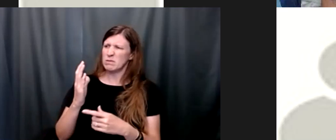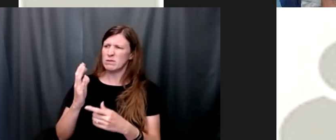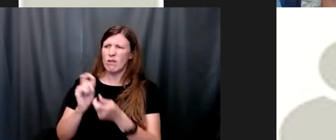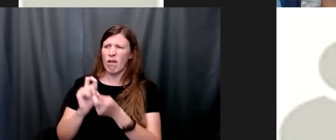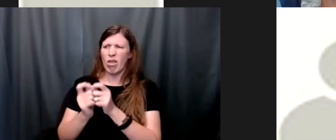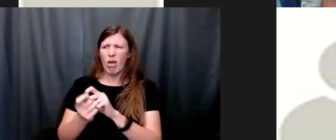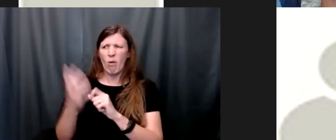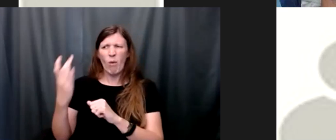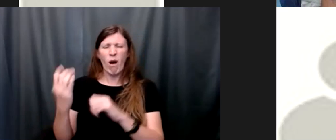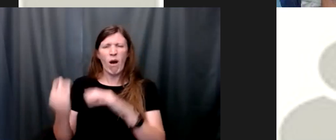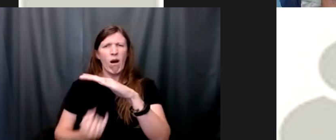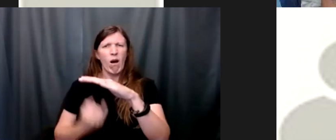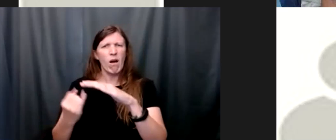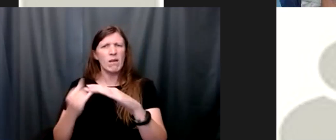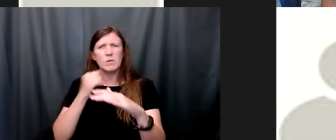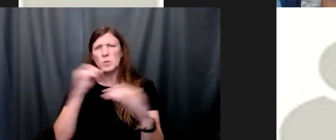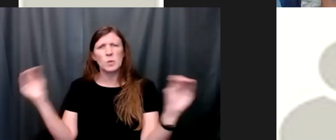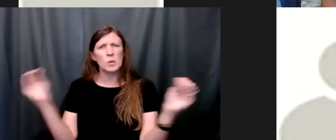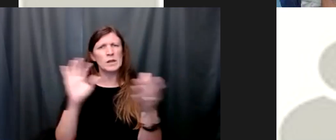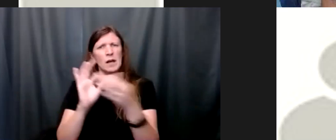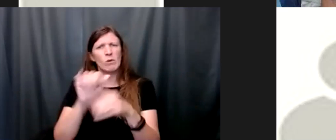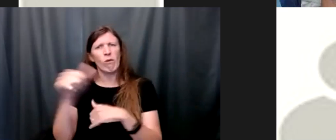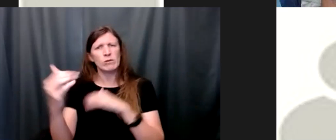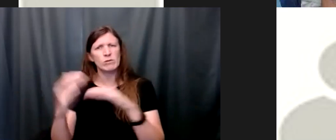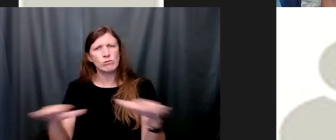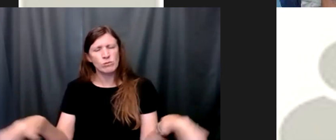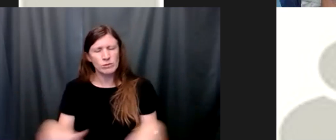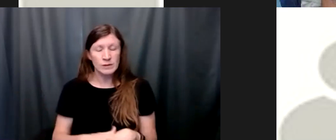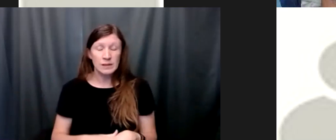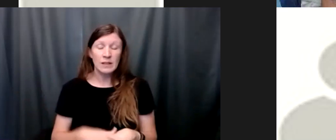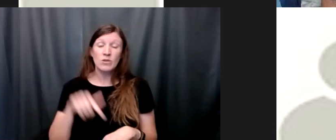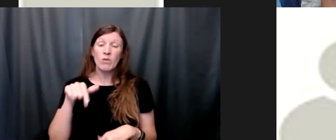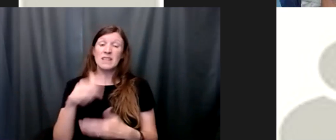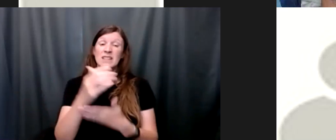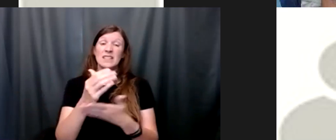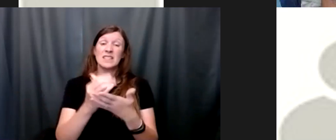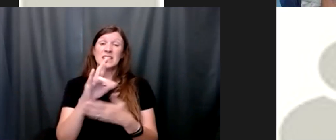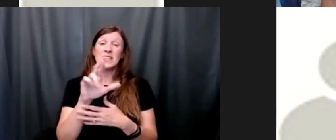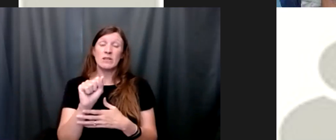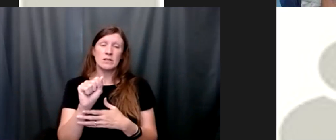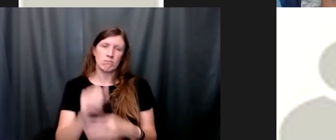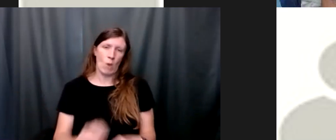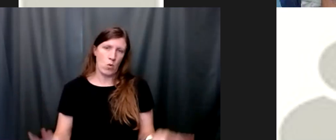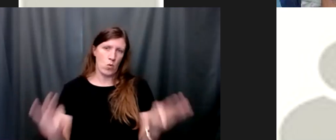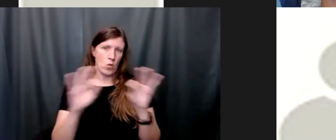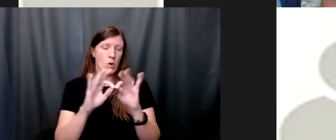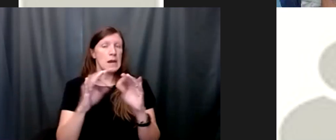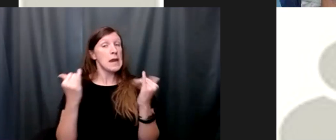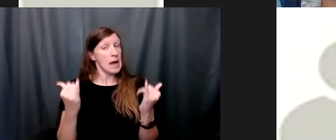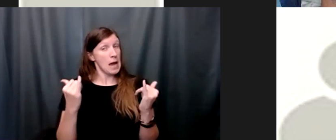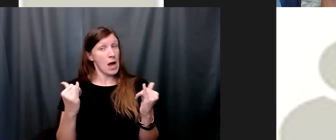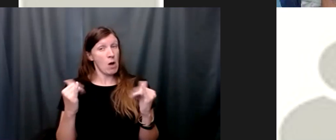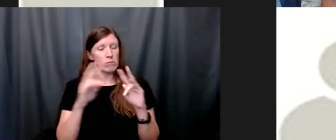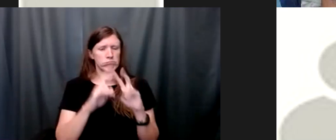this series and the next one in this season is so important we're looking at how the 12 steps which is given